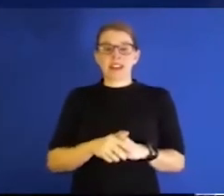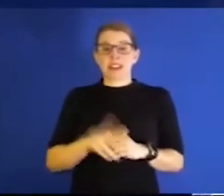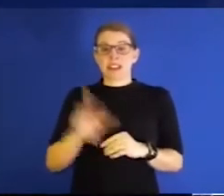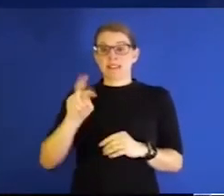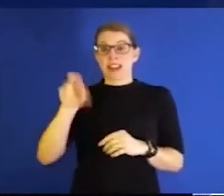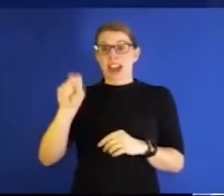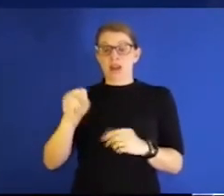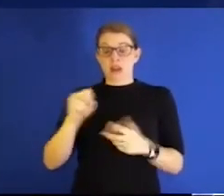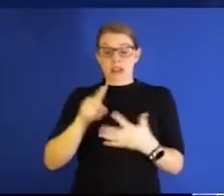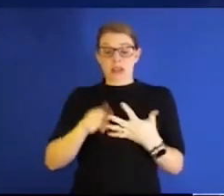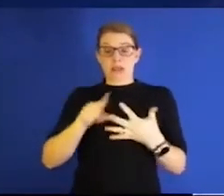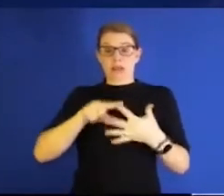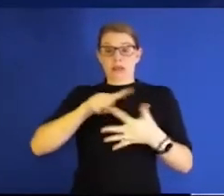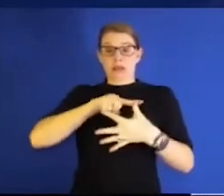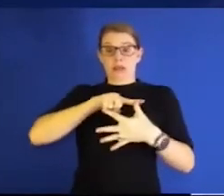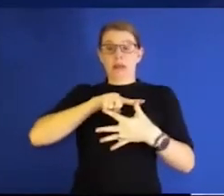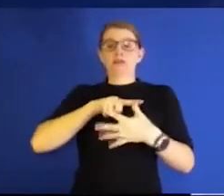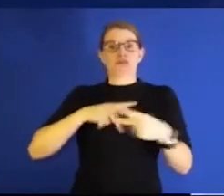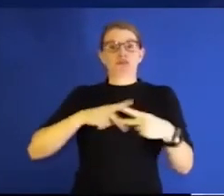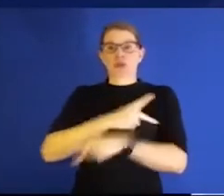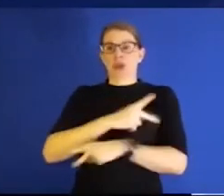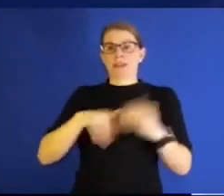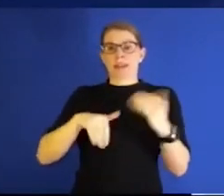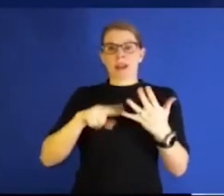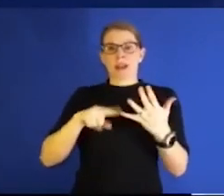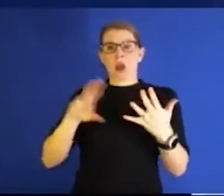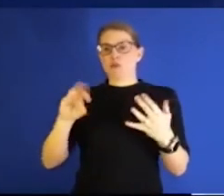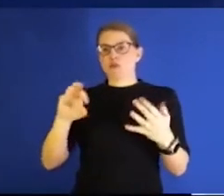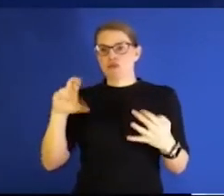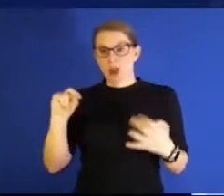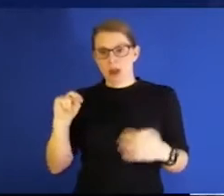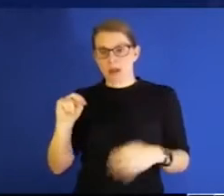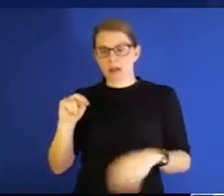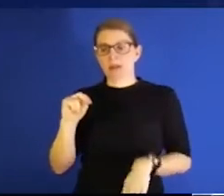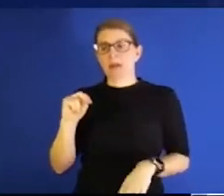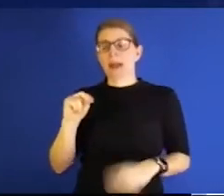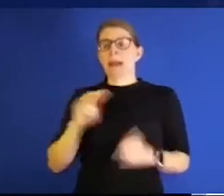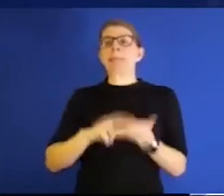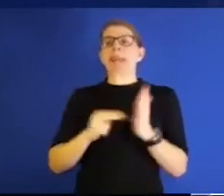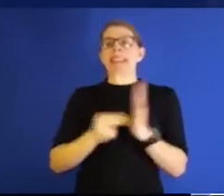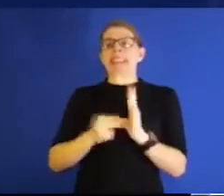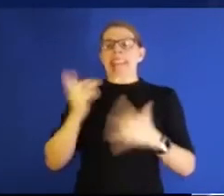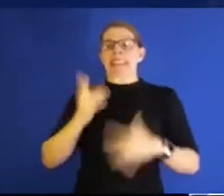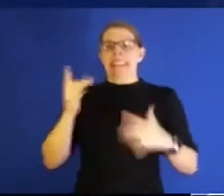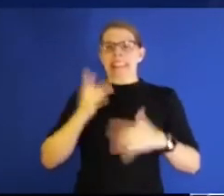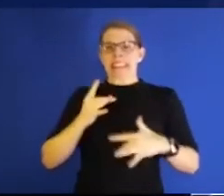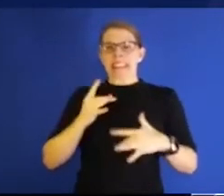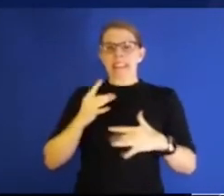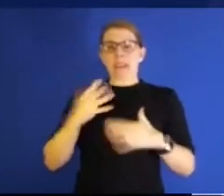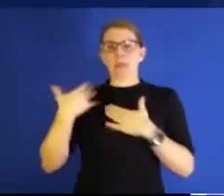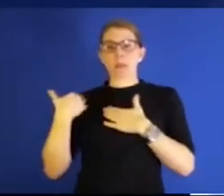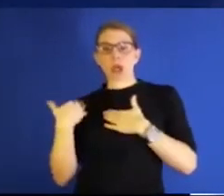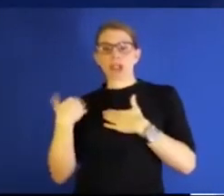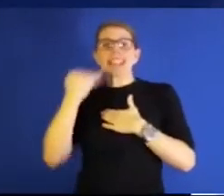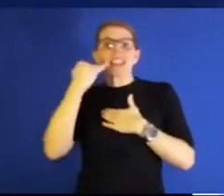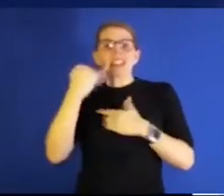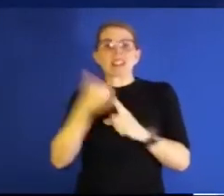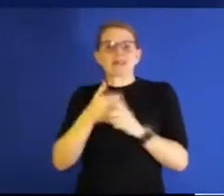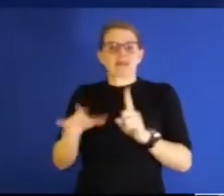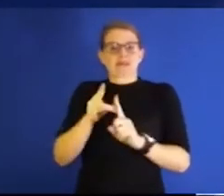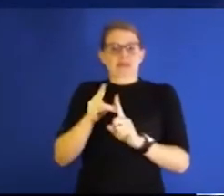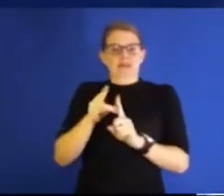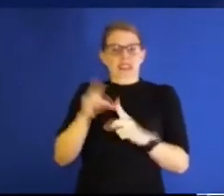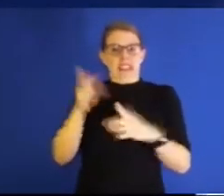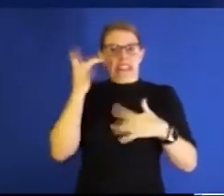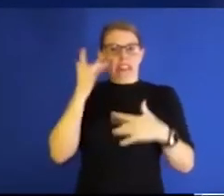than in many ways than Omicron as far as the amount of disease it could or the disease burden if you got it. And so I think you're right.